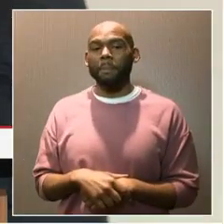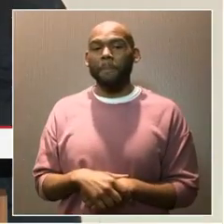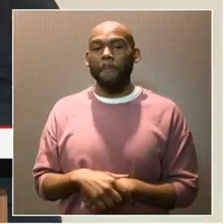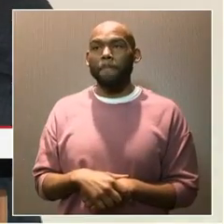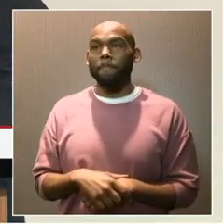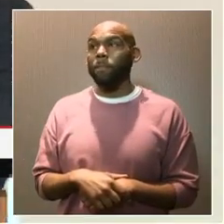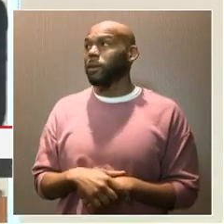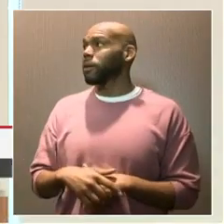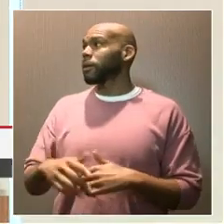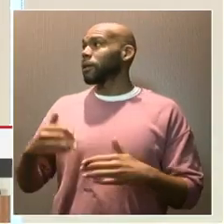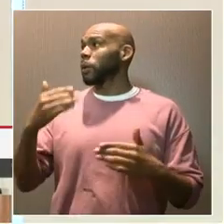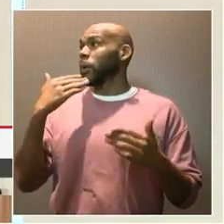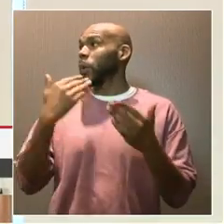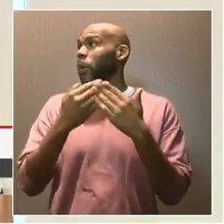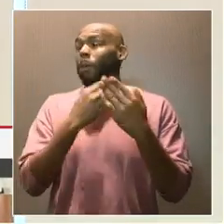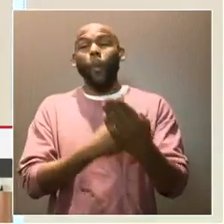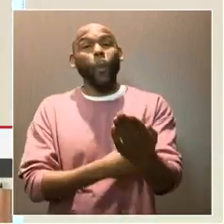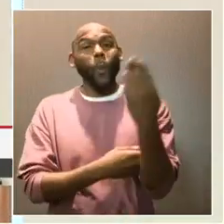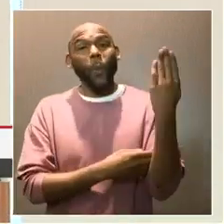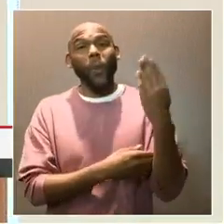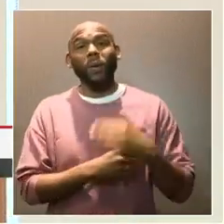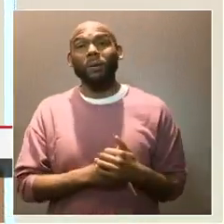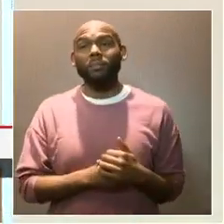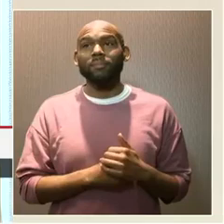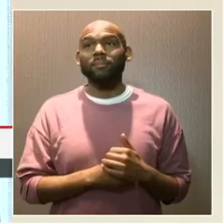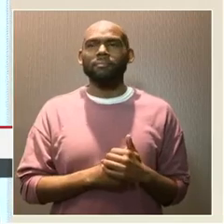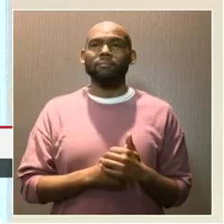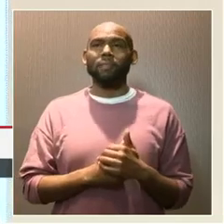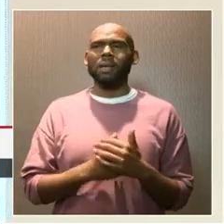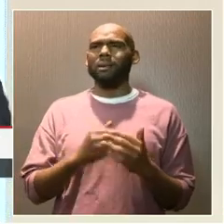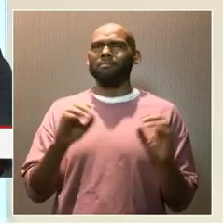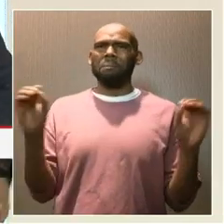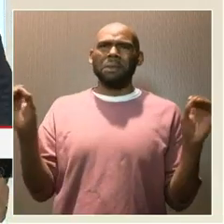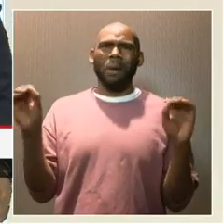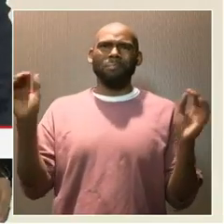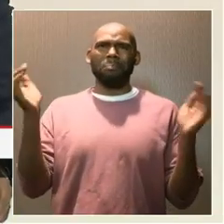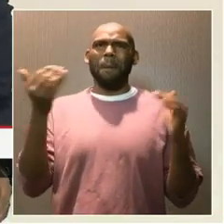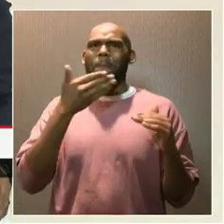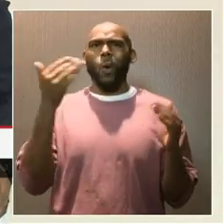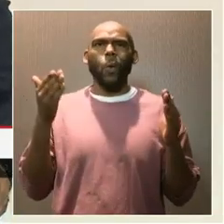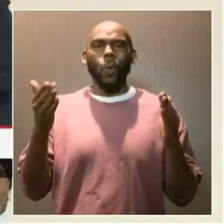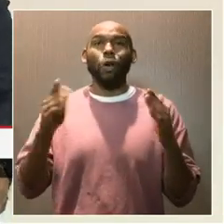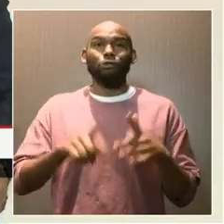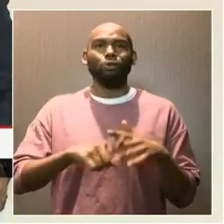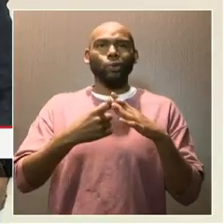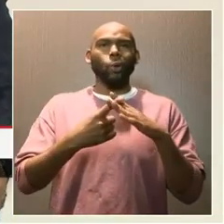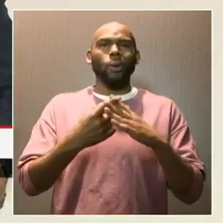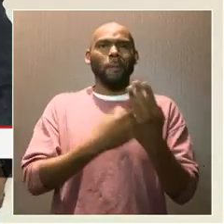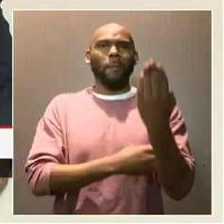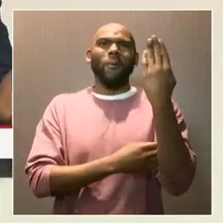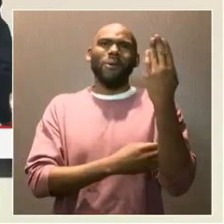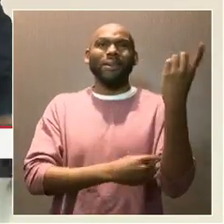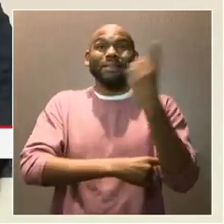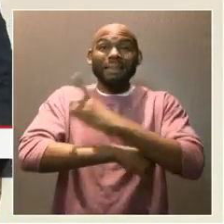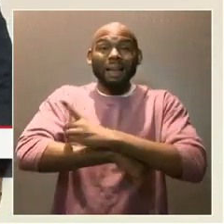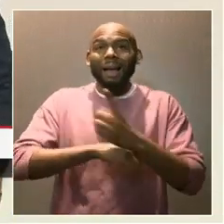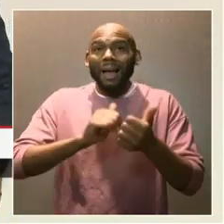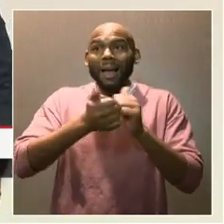Good morning. There's no better way to start my day than to start it